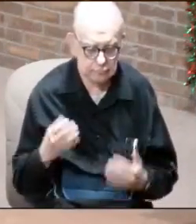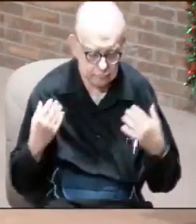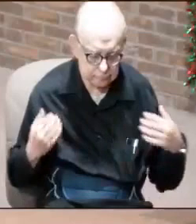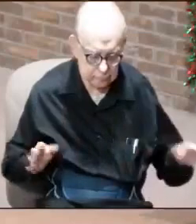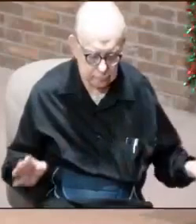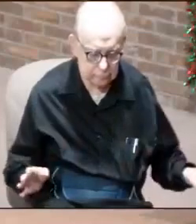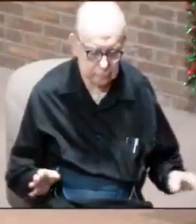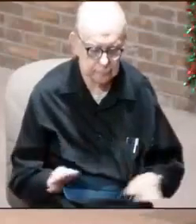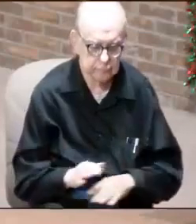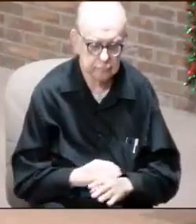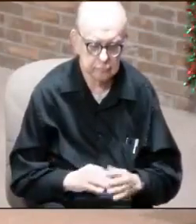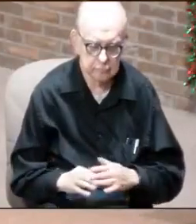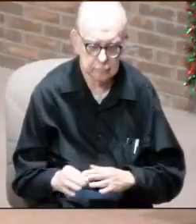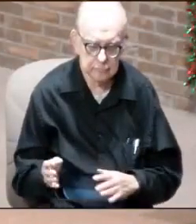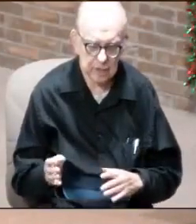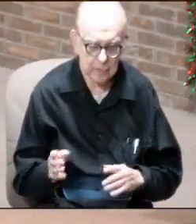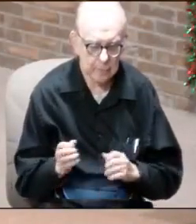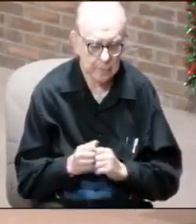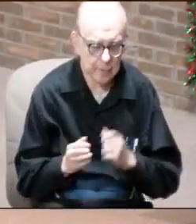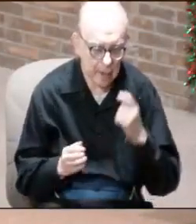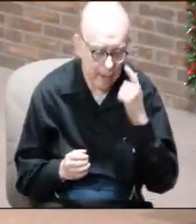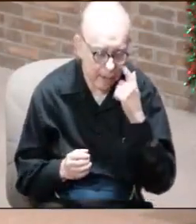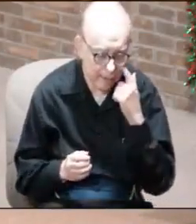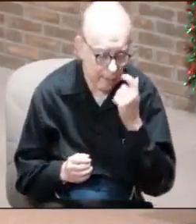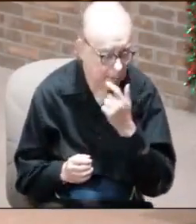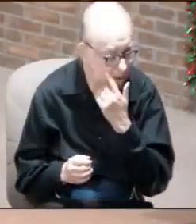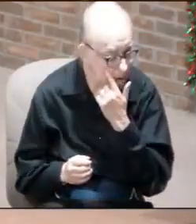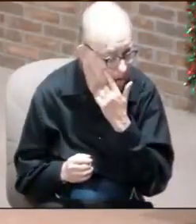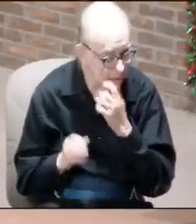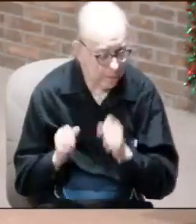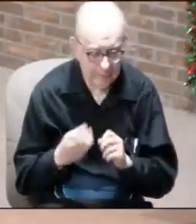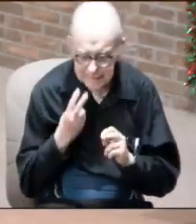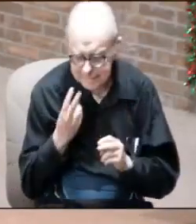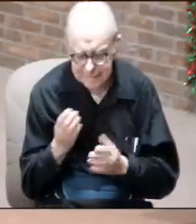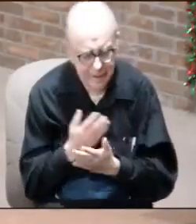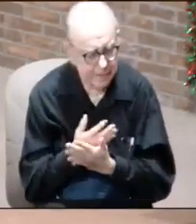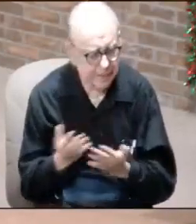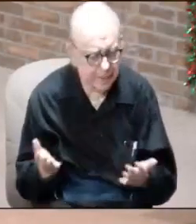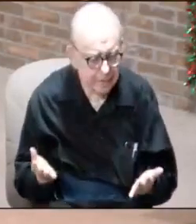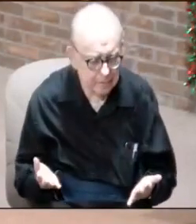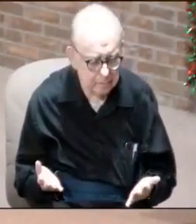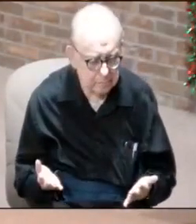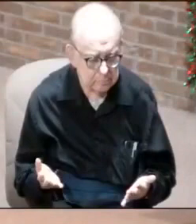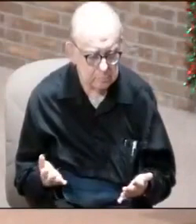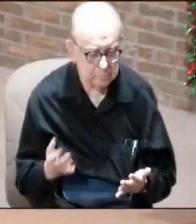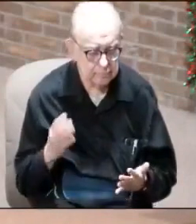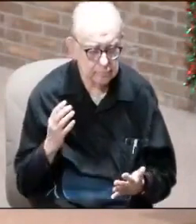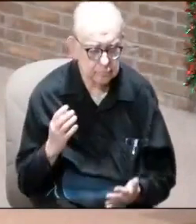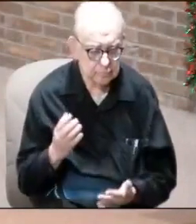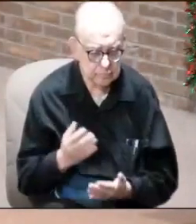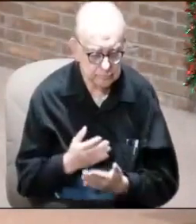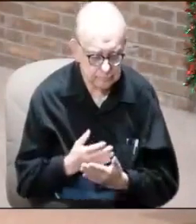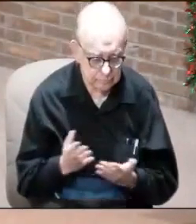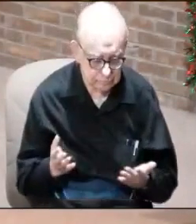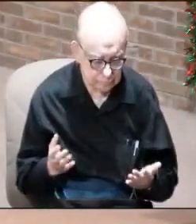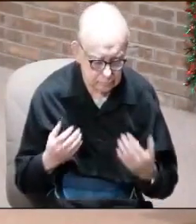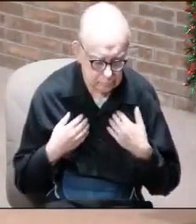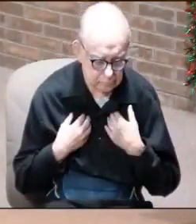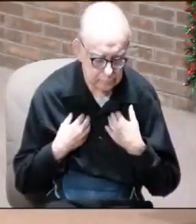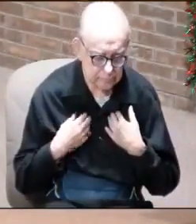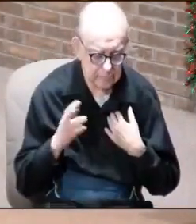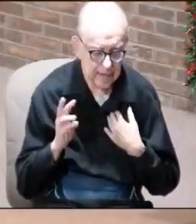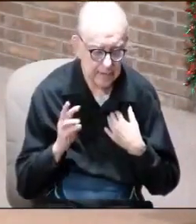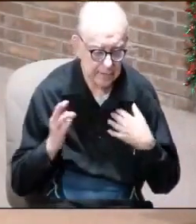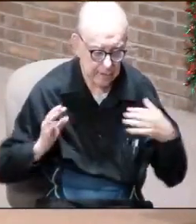and they were covered with eyes, being able to see everything, everywhere. They had six